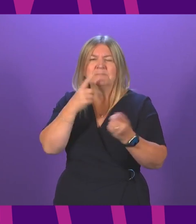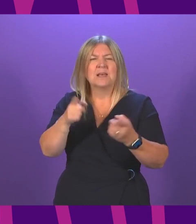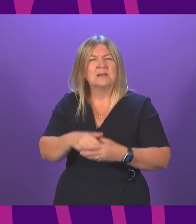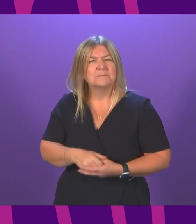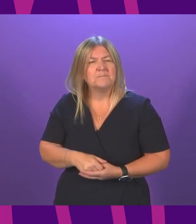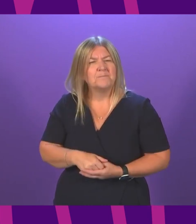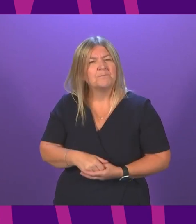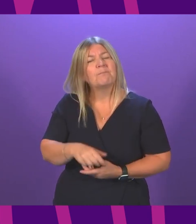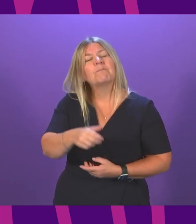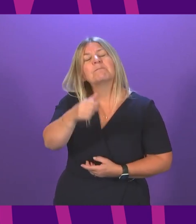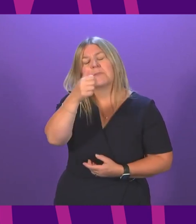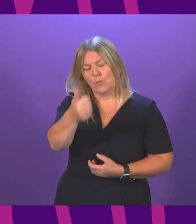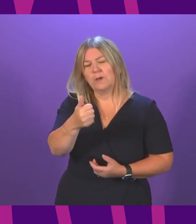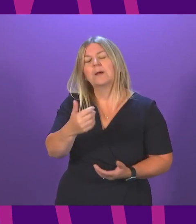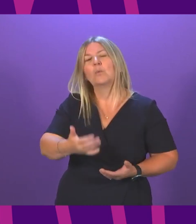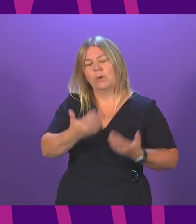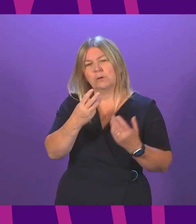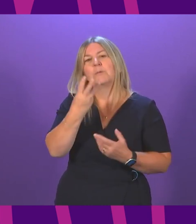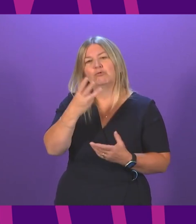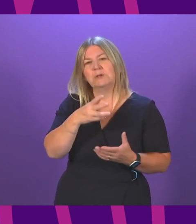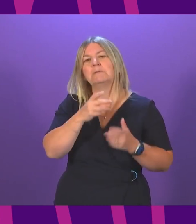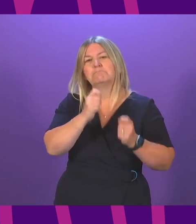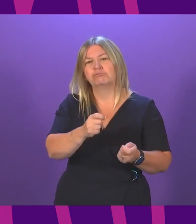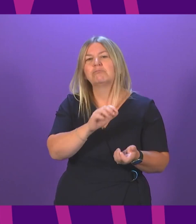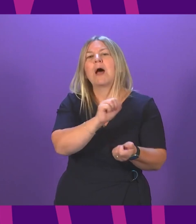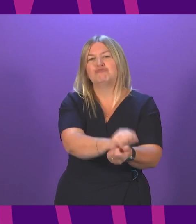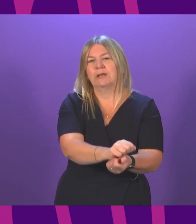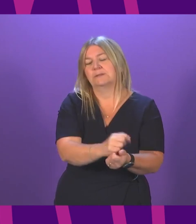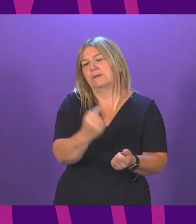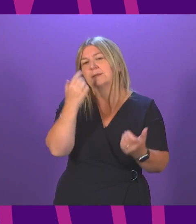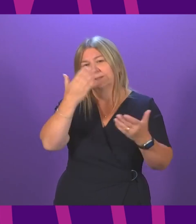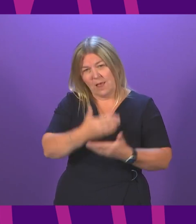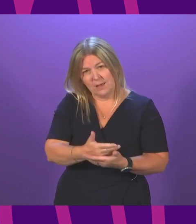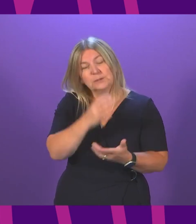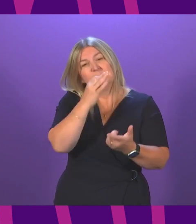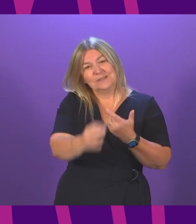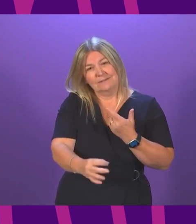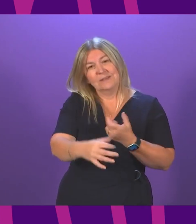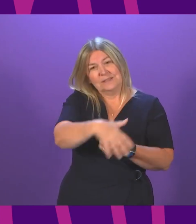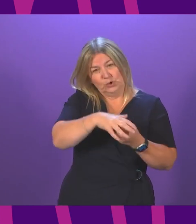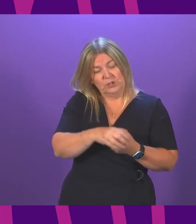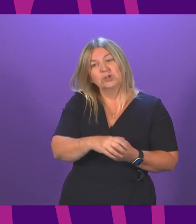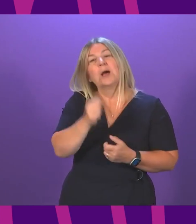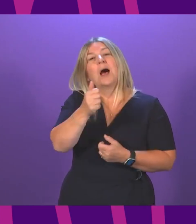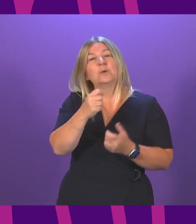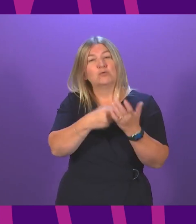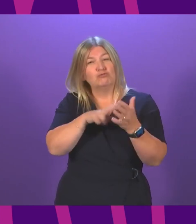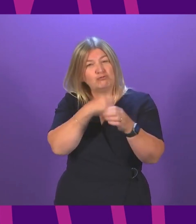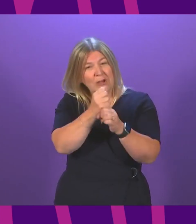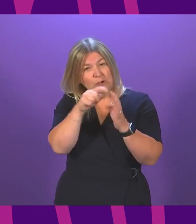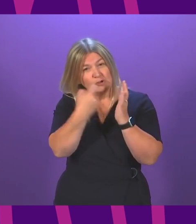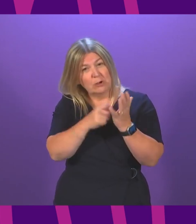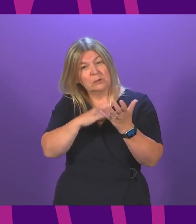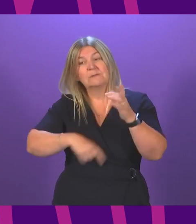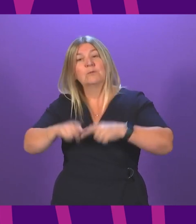arrests, I understand, last night in relation to this particular incident and Rangers Football Club, which I applaud, just